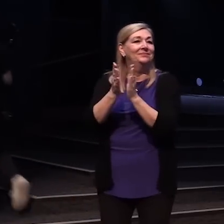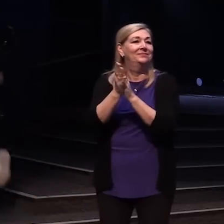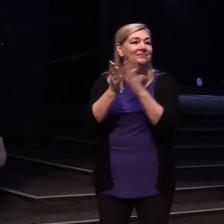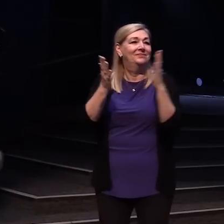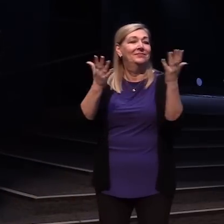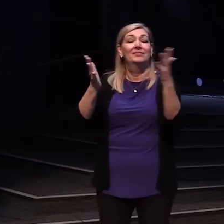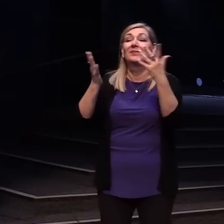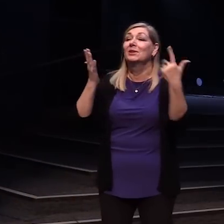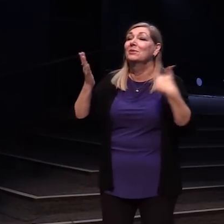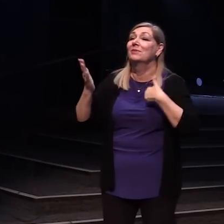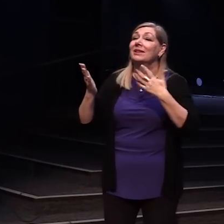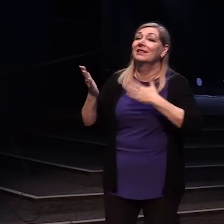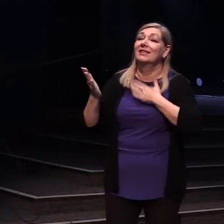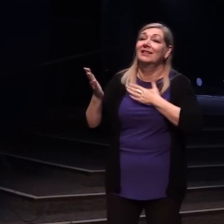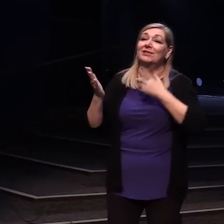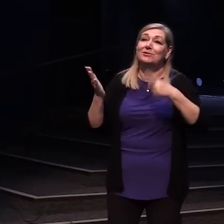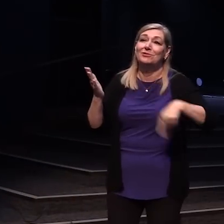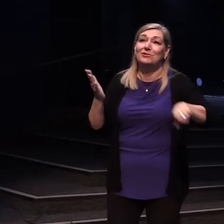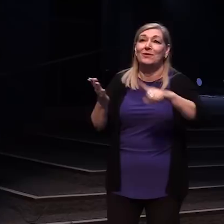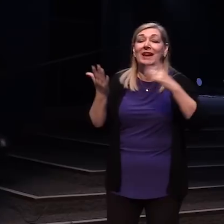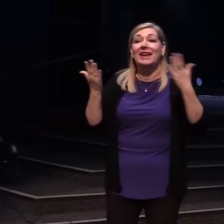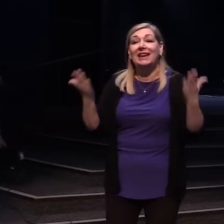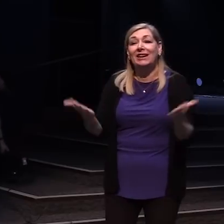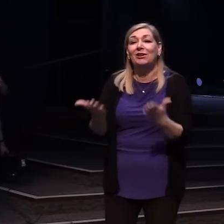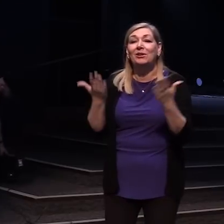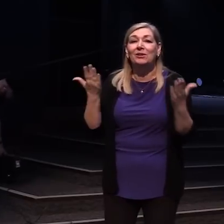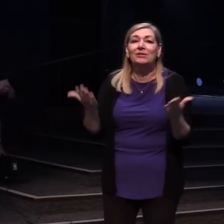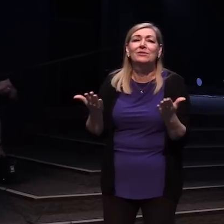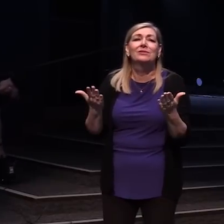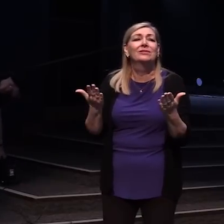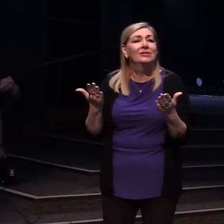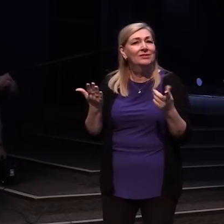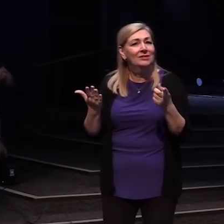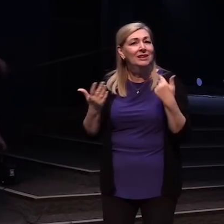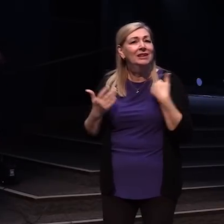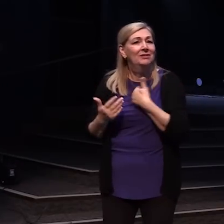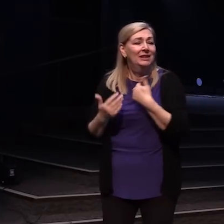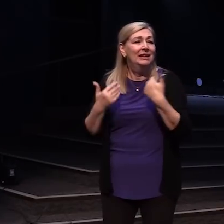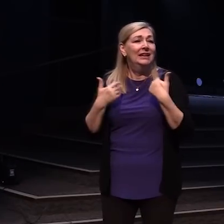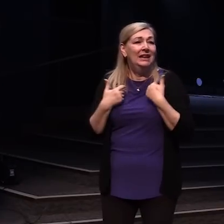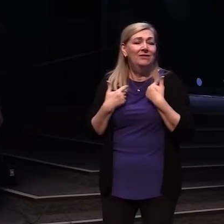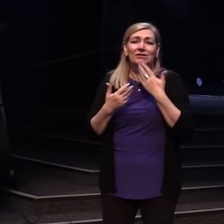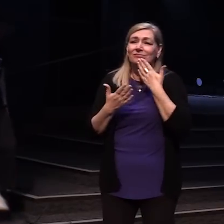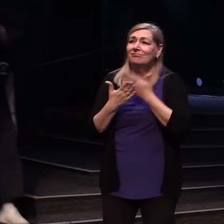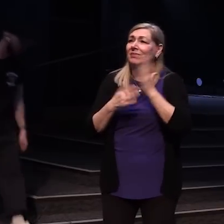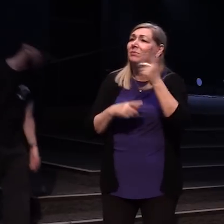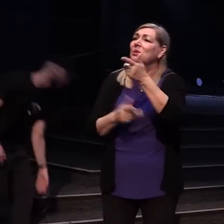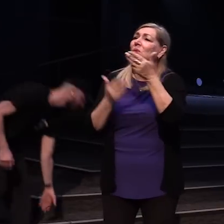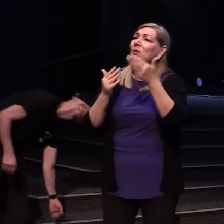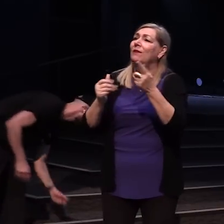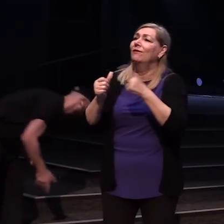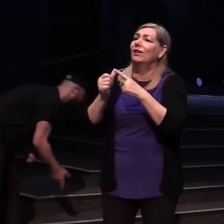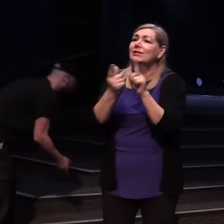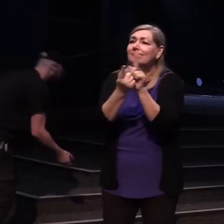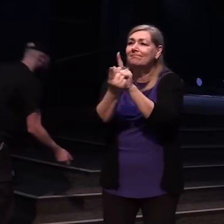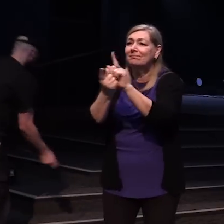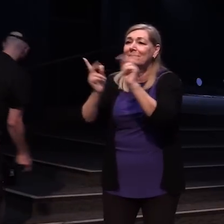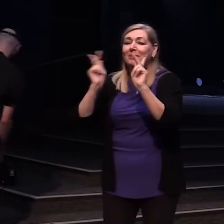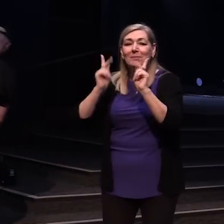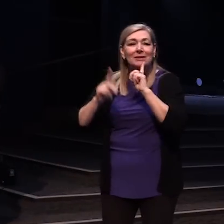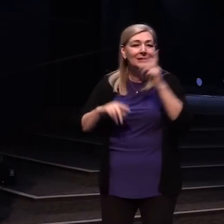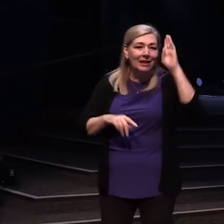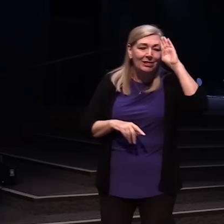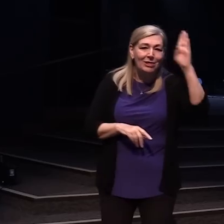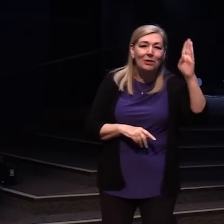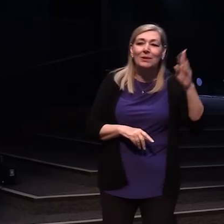We're so glad you're here with us this weekend Do me a favor We got a great rest of the service But turn around, greet somebody High five